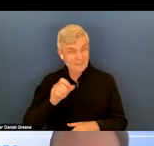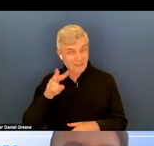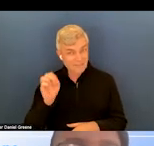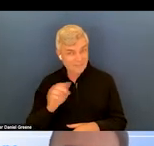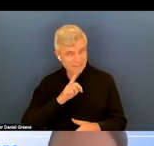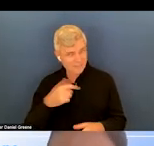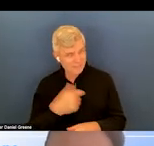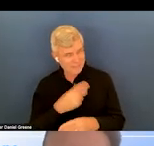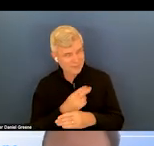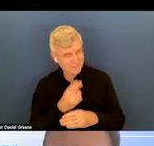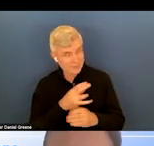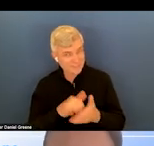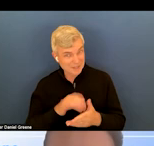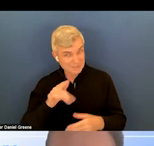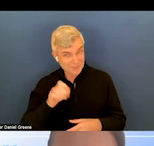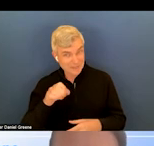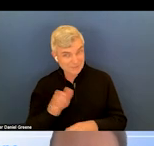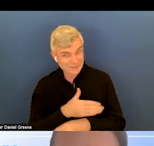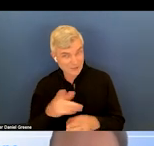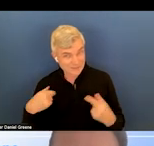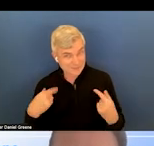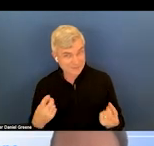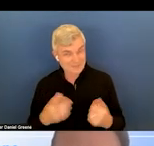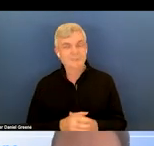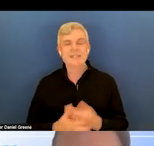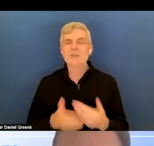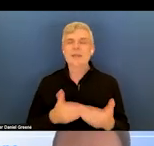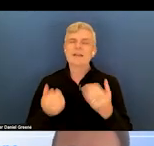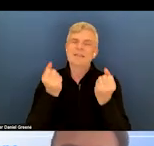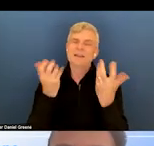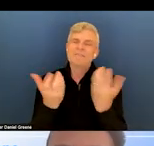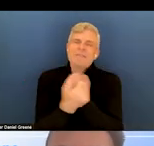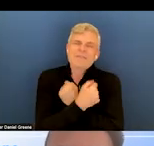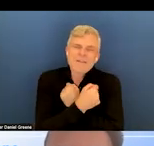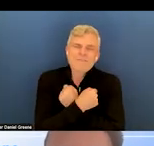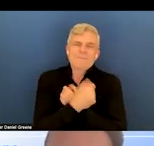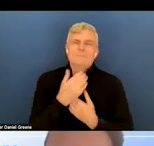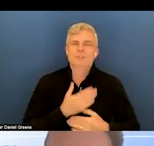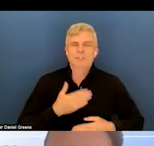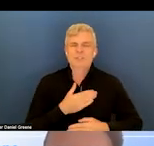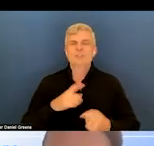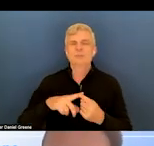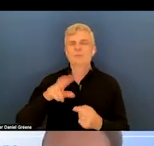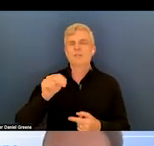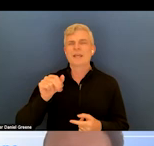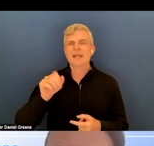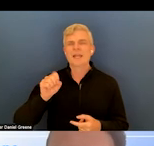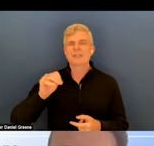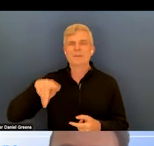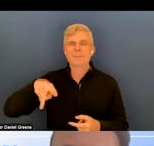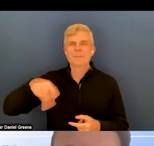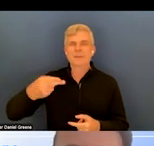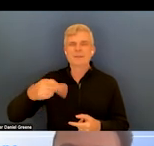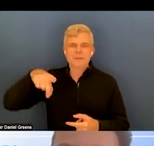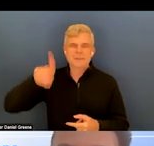But much love, appreciation to NASHPD and all the organizations today. I'm going to turn it over to Joanna Rosen from AFSP